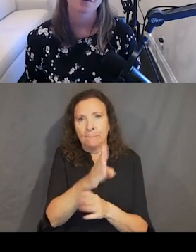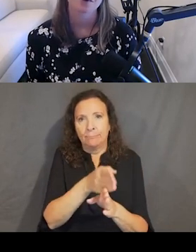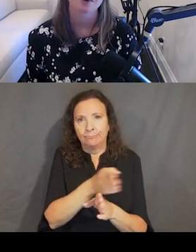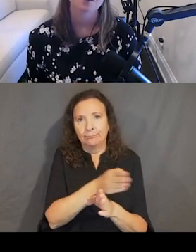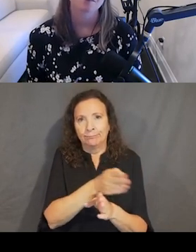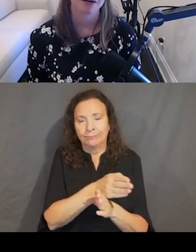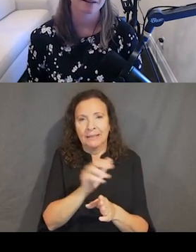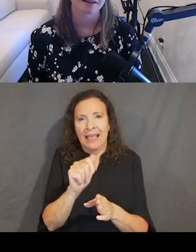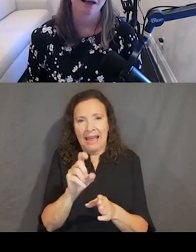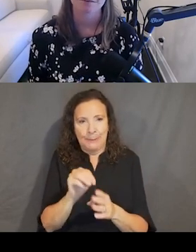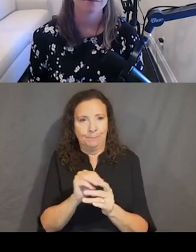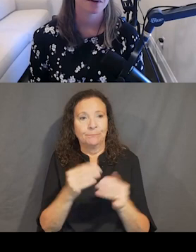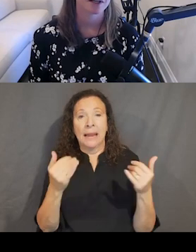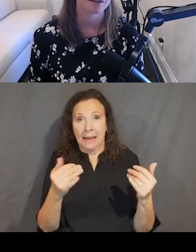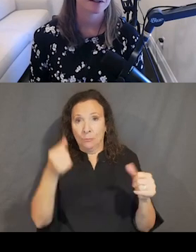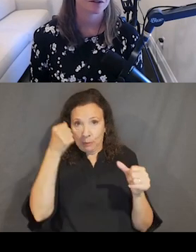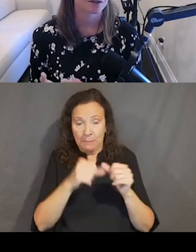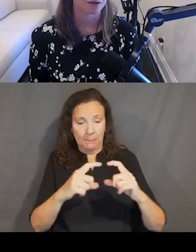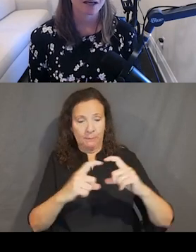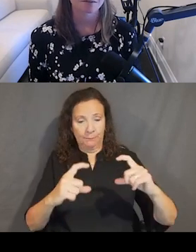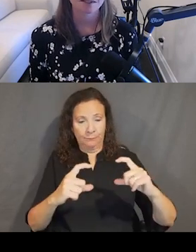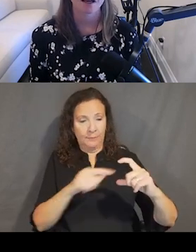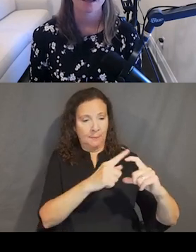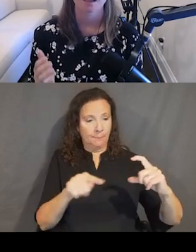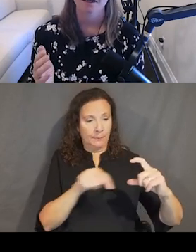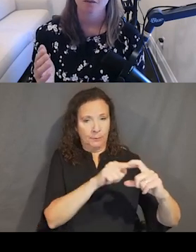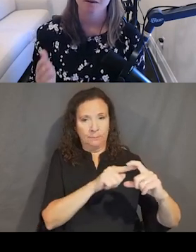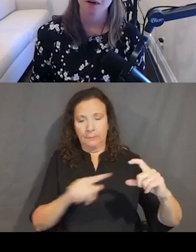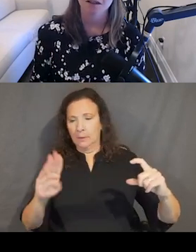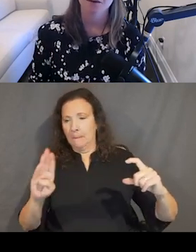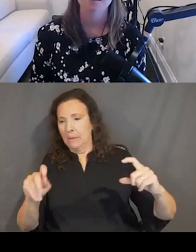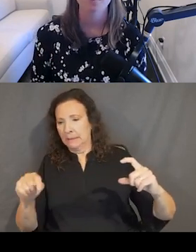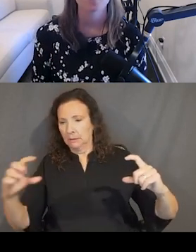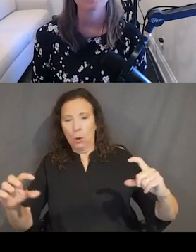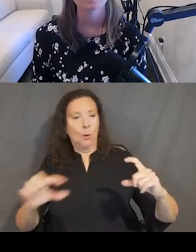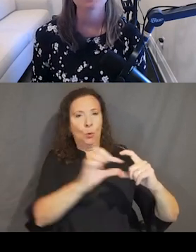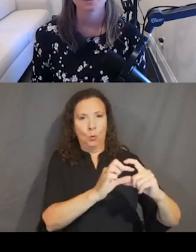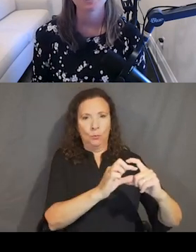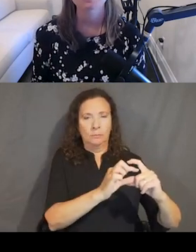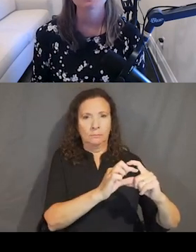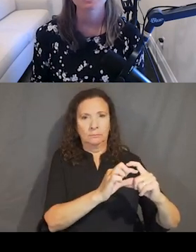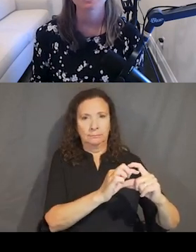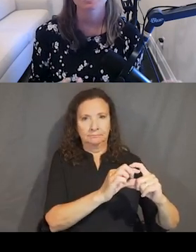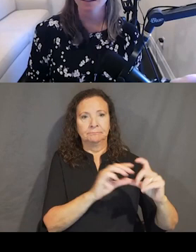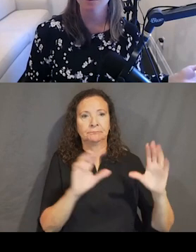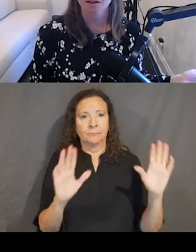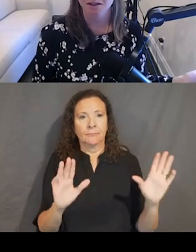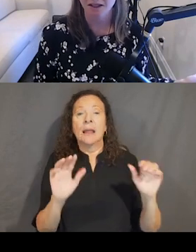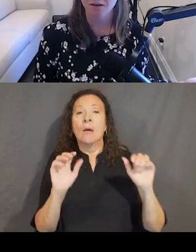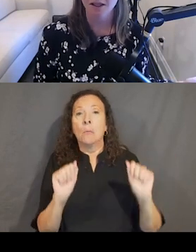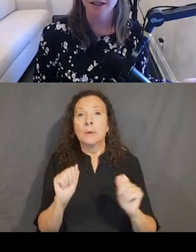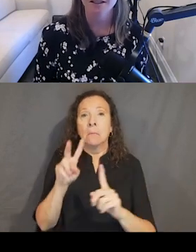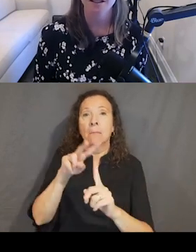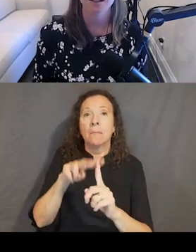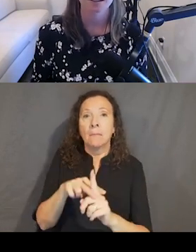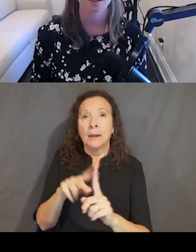So if we go back to our button that we've broken out into two atoms in one molecule, we can apply specific design tokens